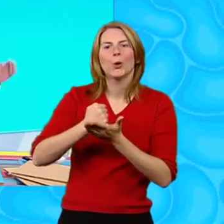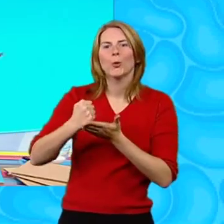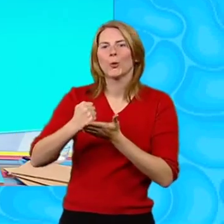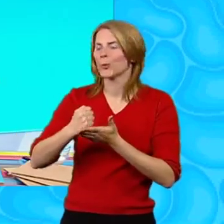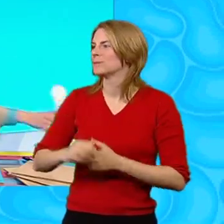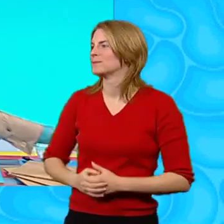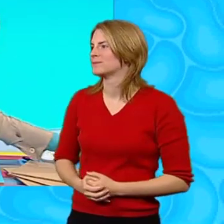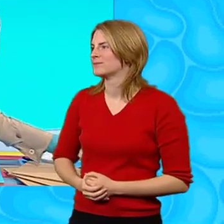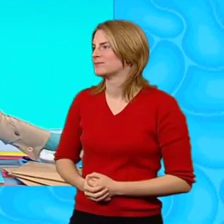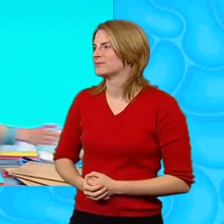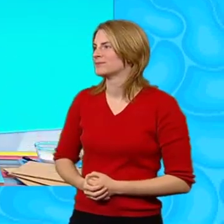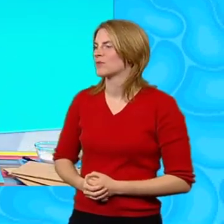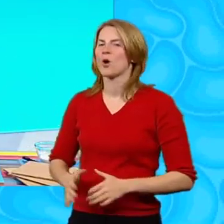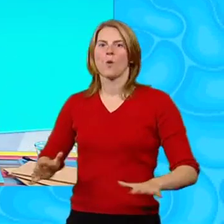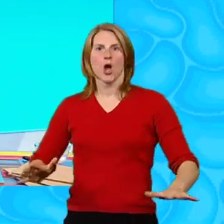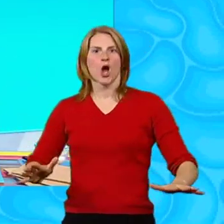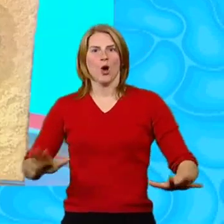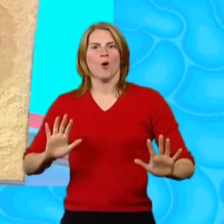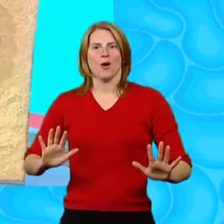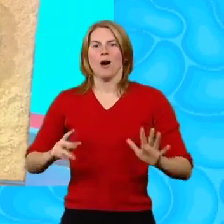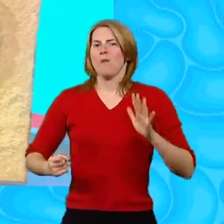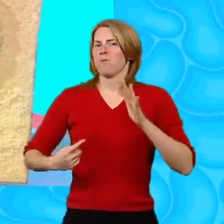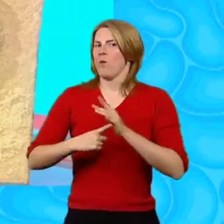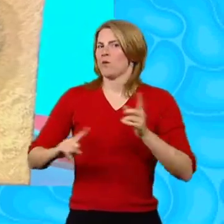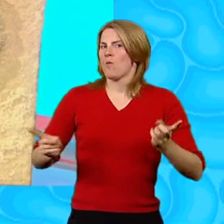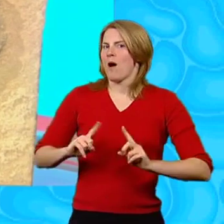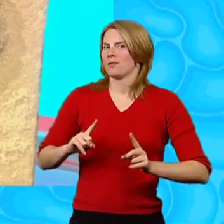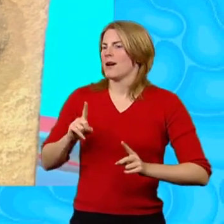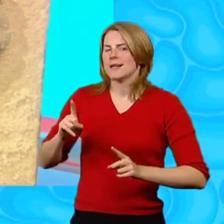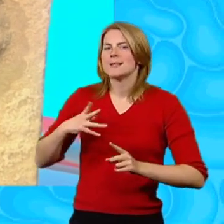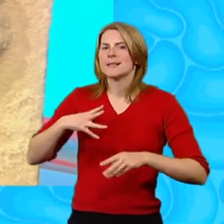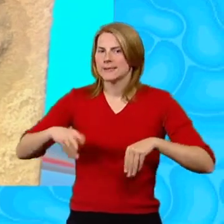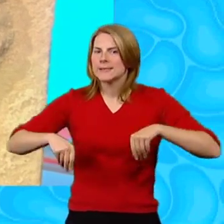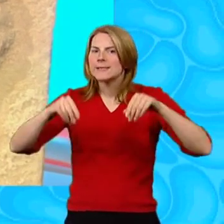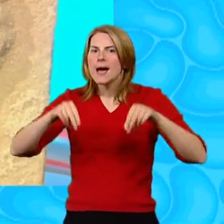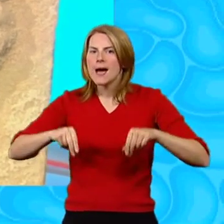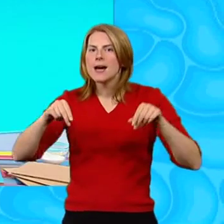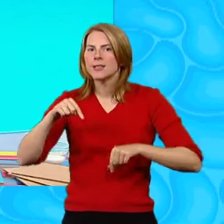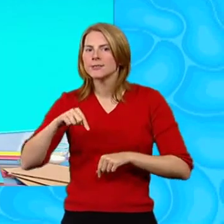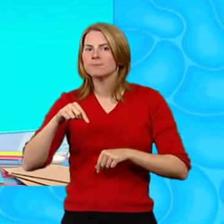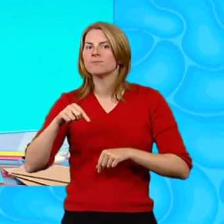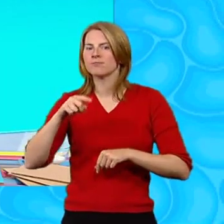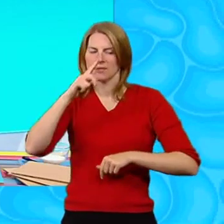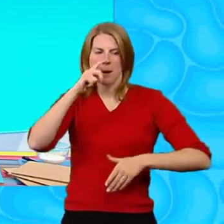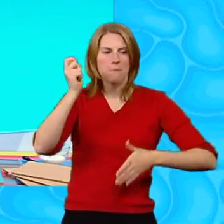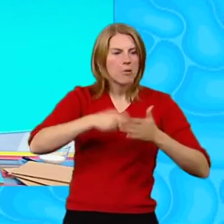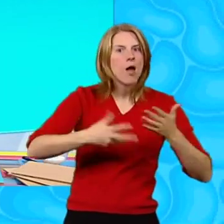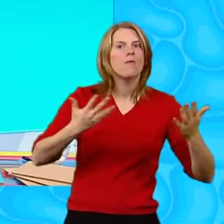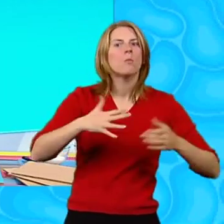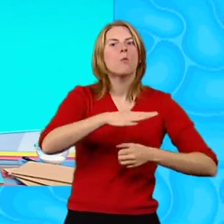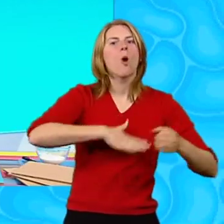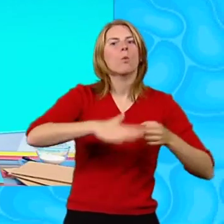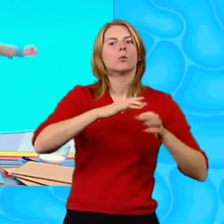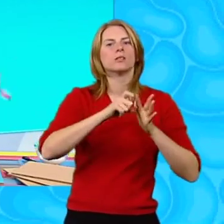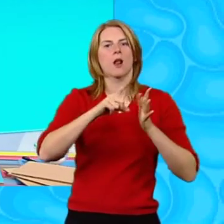Whoa! And most importantly, your will need some play sand. You can get that from your local DIY or pet shop.